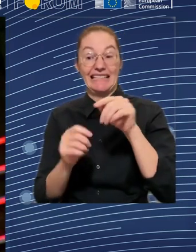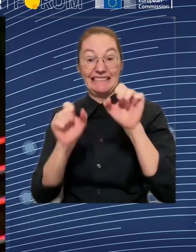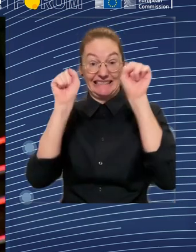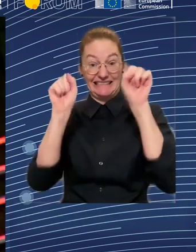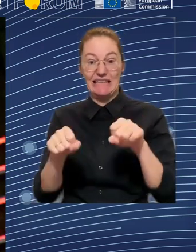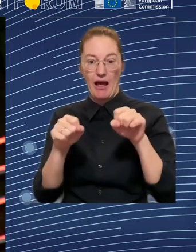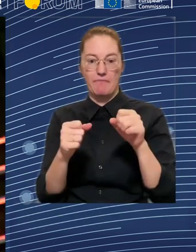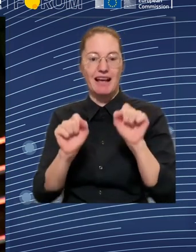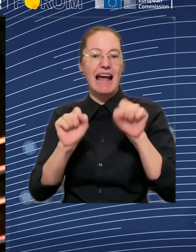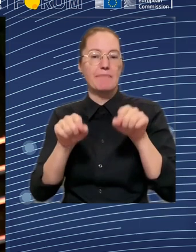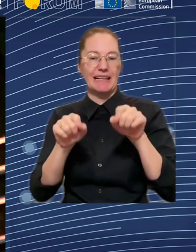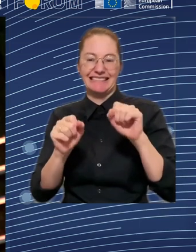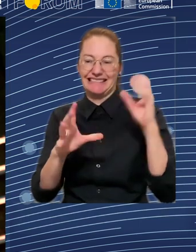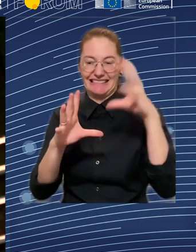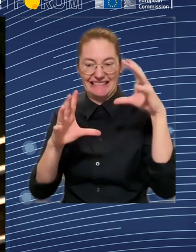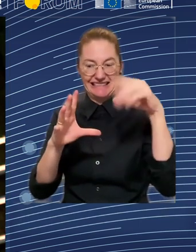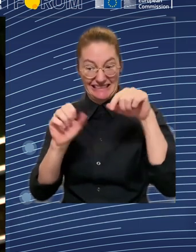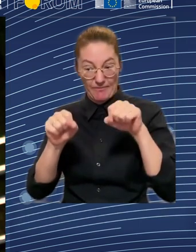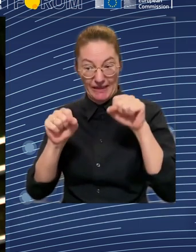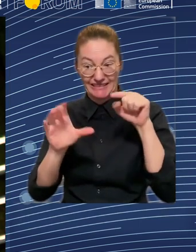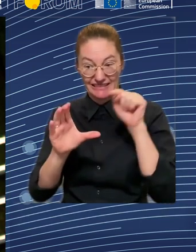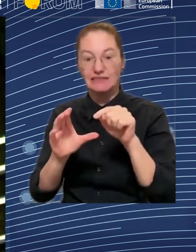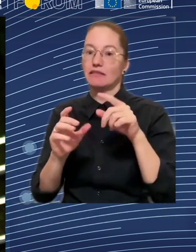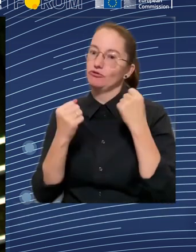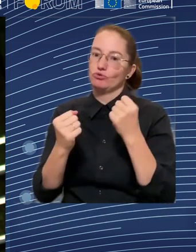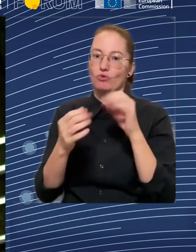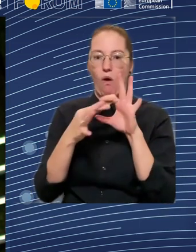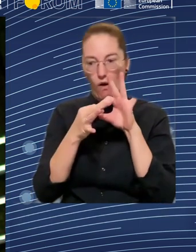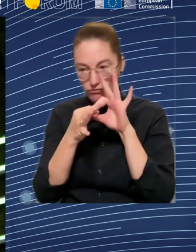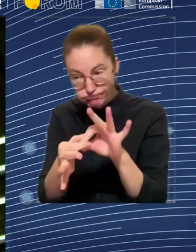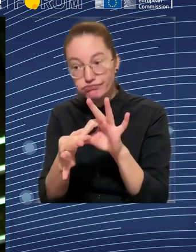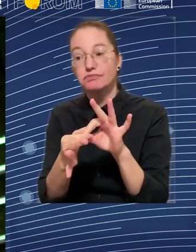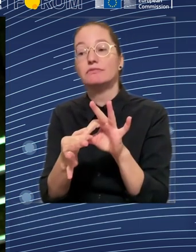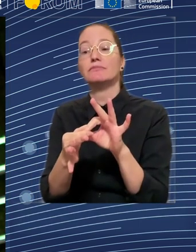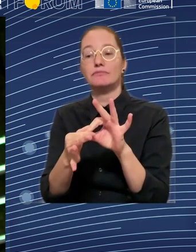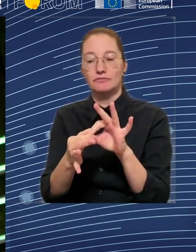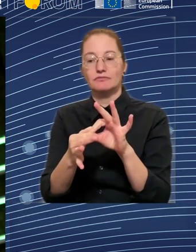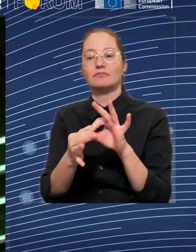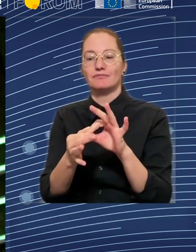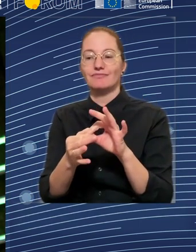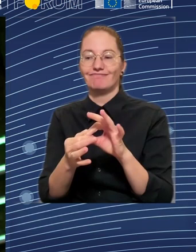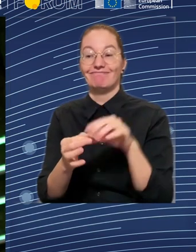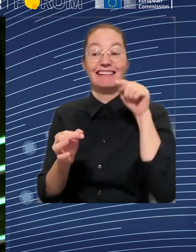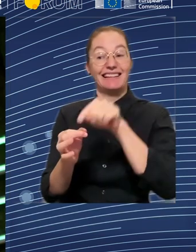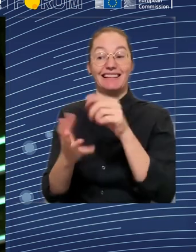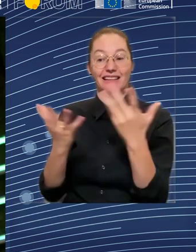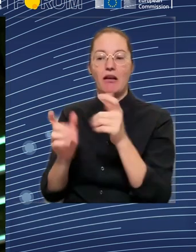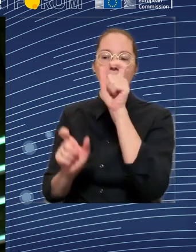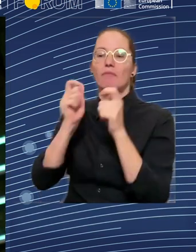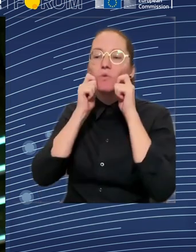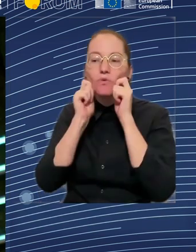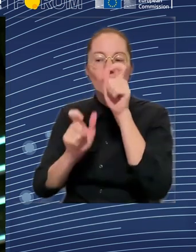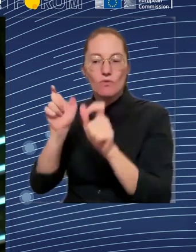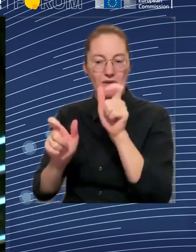And coming back, indeed, to the title of the workshop, indeed, we have the European pillar with the nice 20 principles.